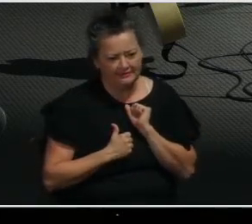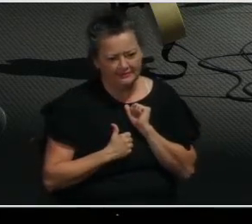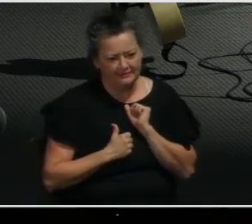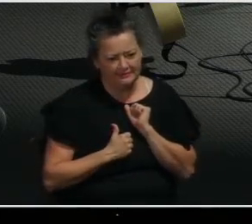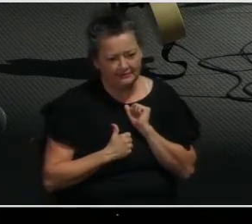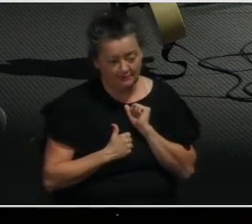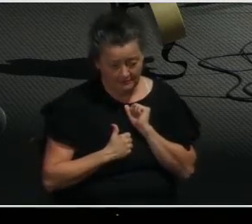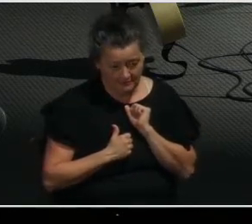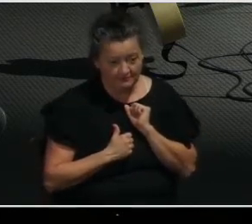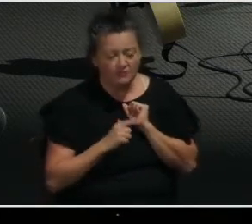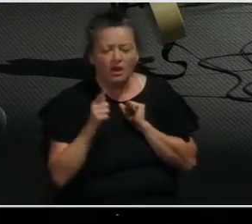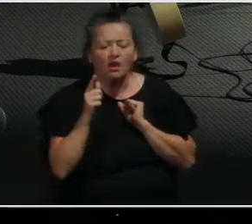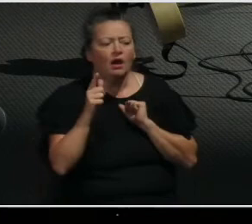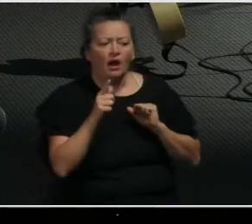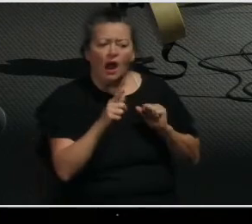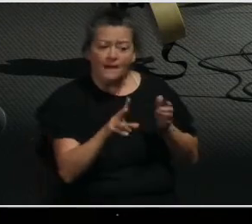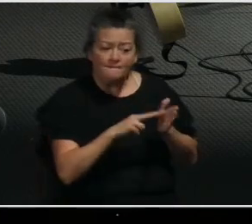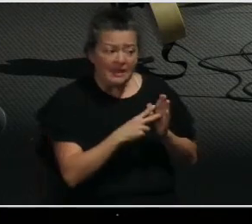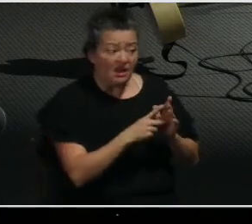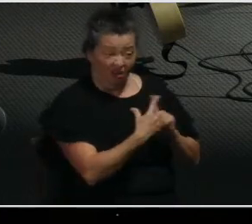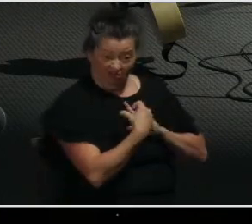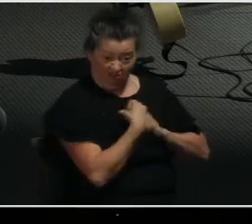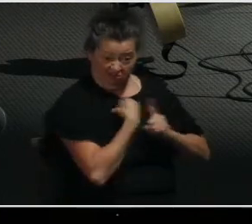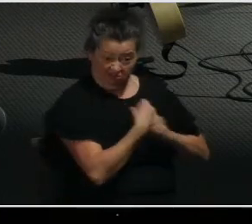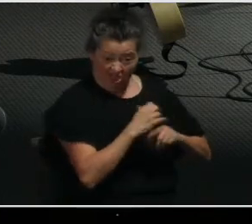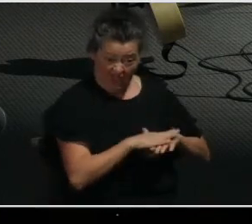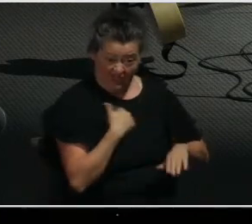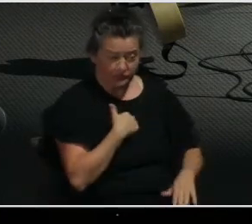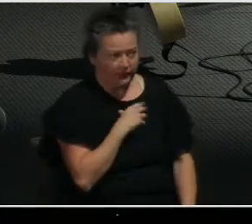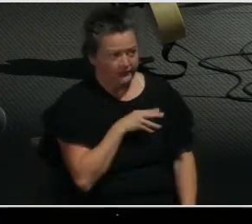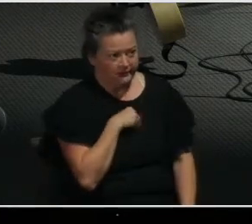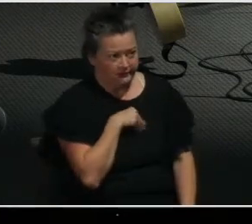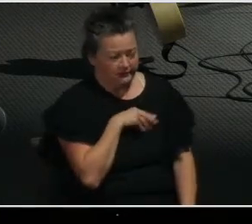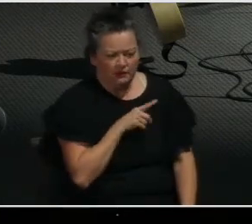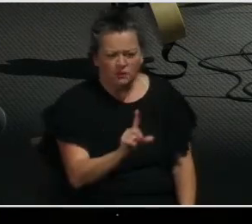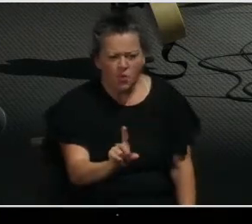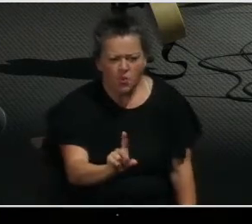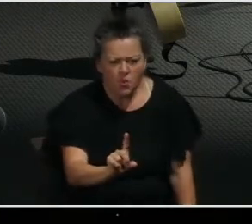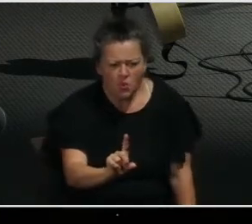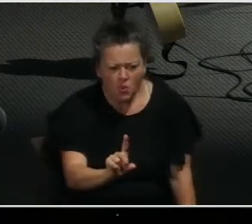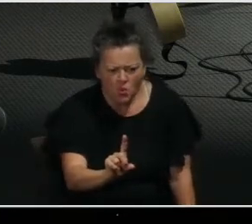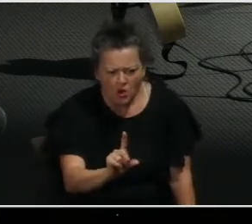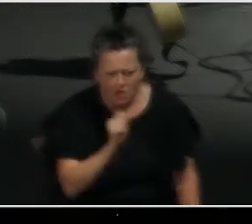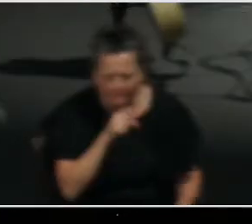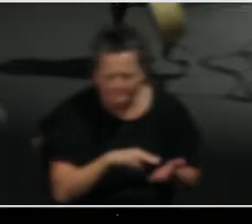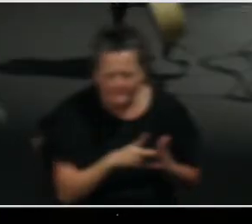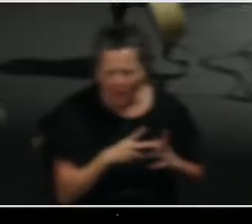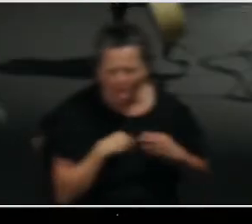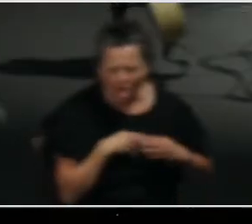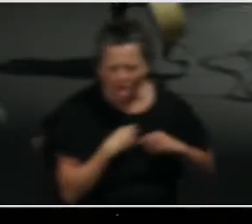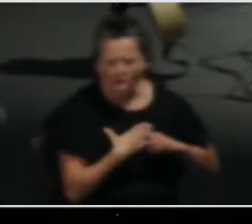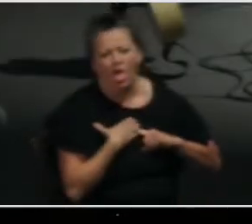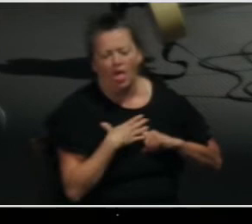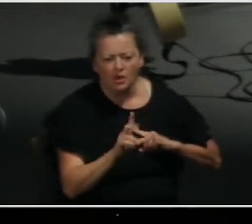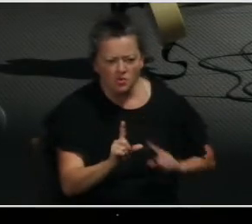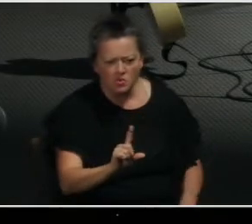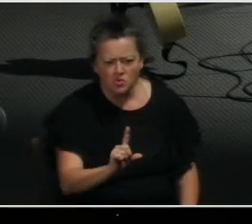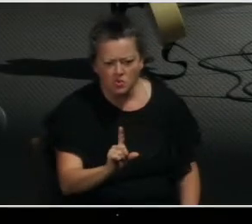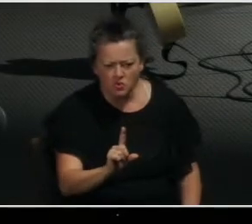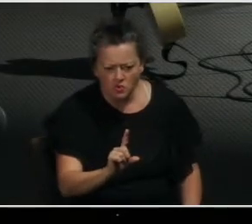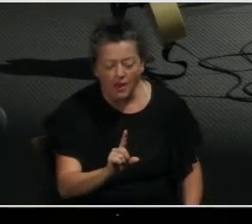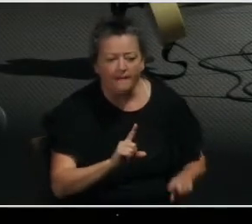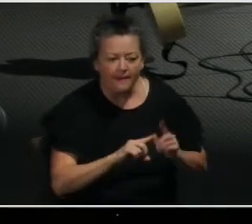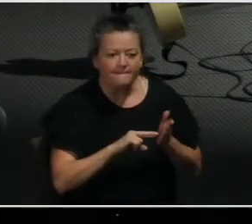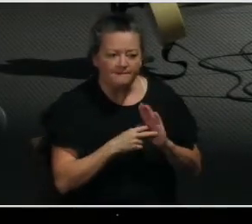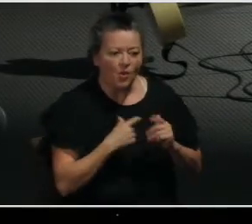justice and protection. Yet God can give us patience while we deal with incredibly difficult people. And so we